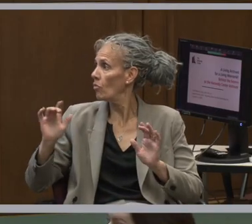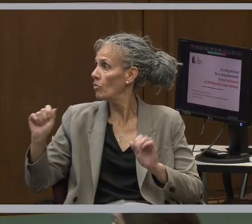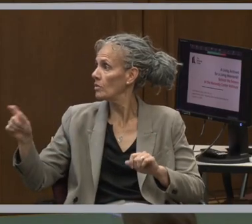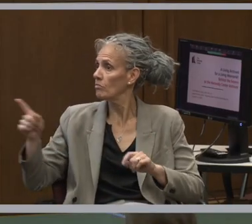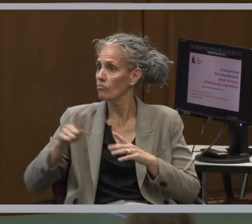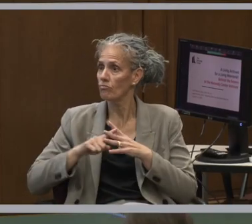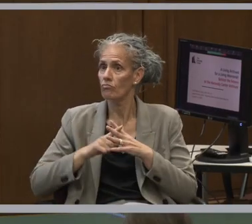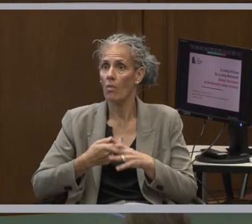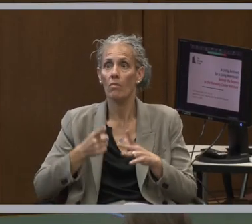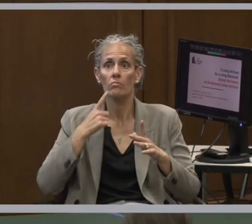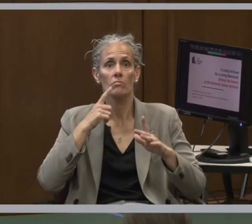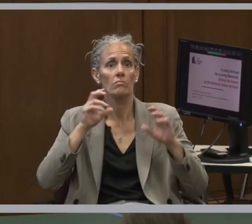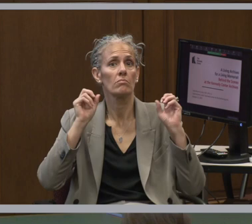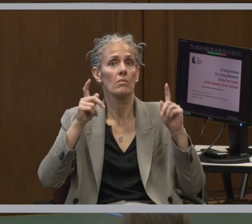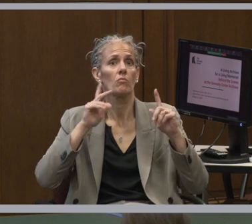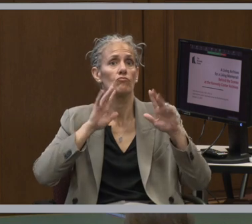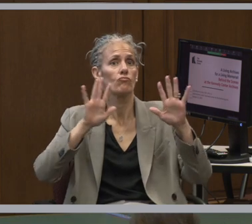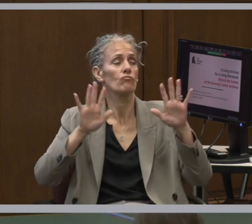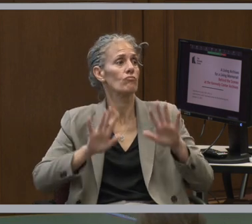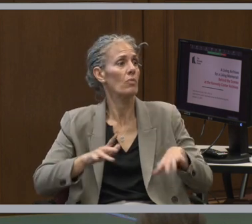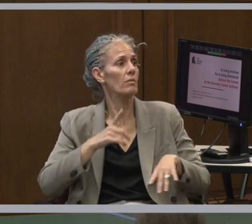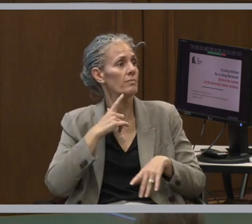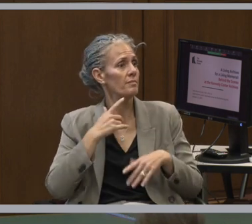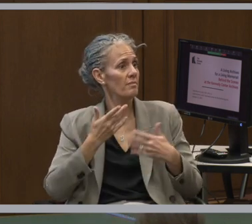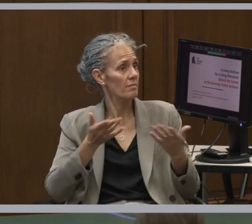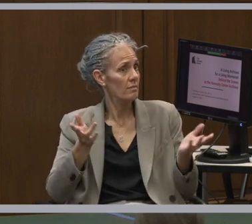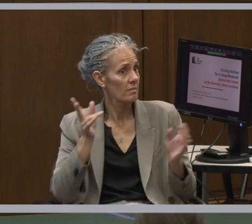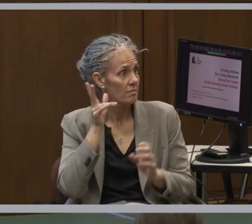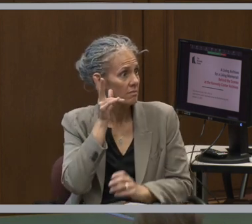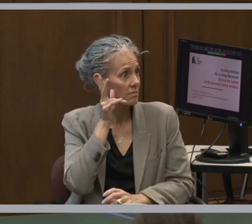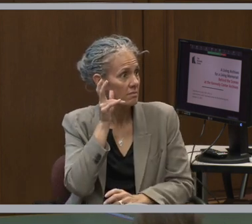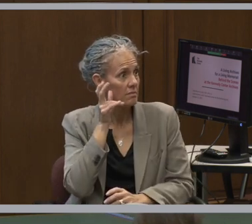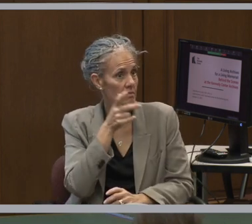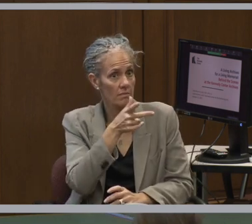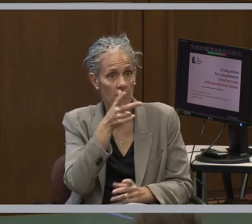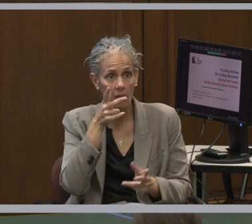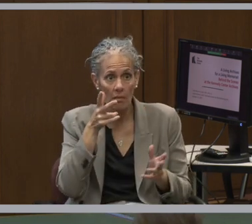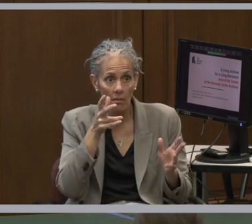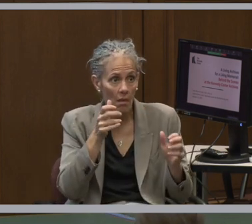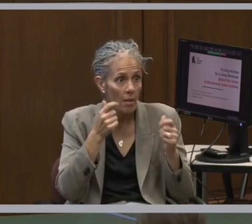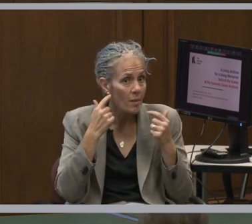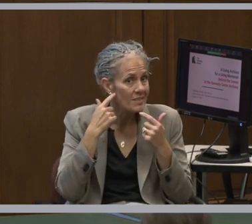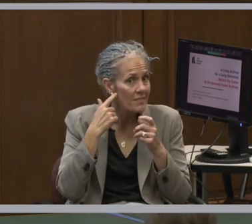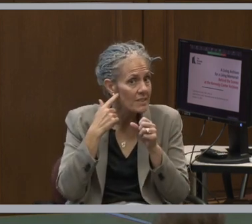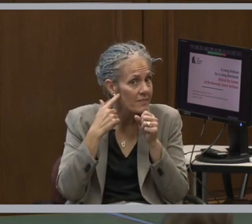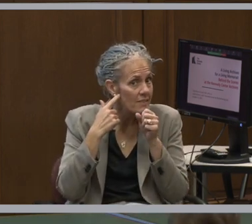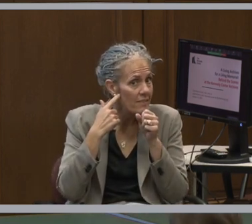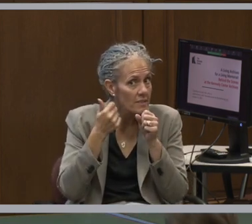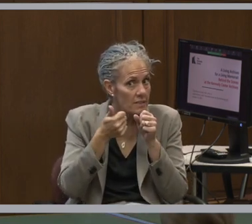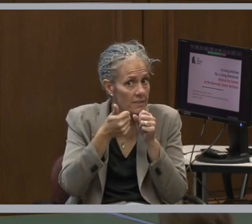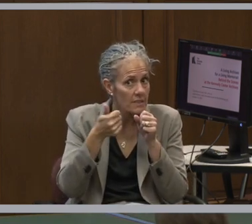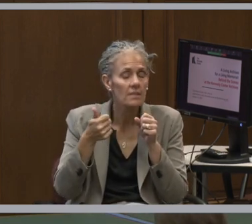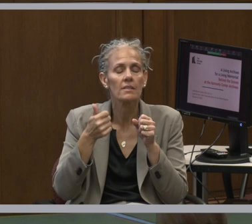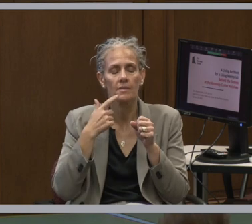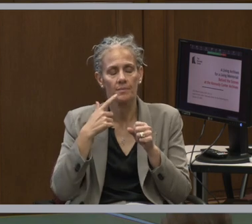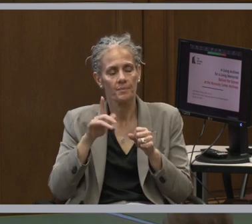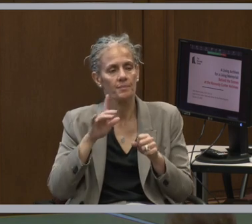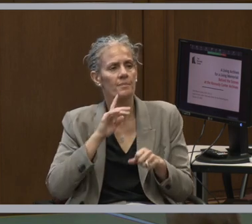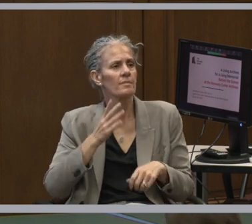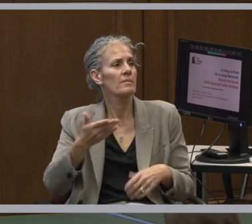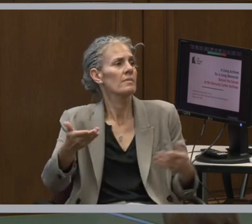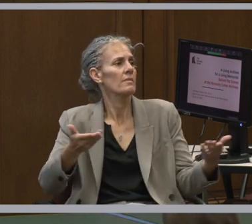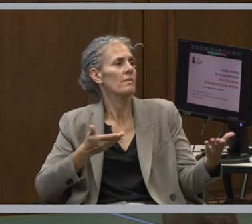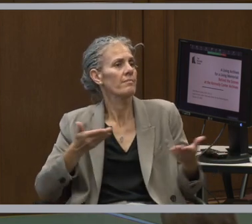Okay. Great. All right. Well, can everyone hear me okay? Great. Well, welcome.